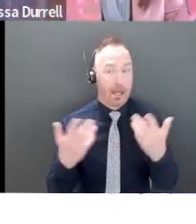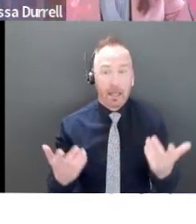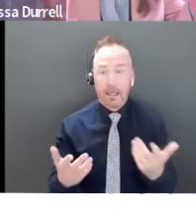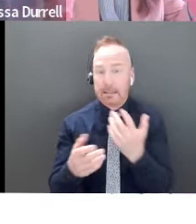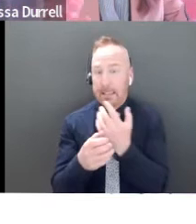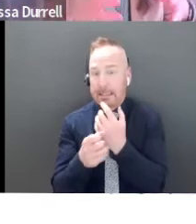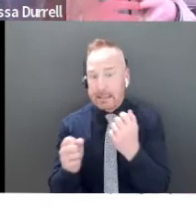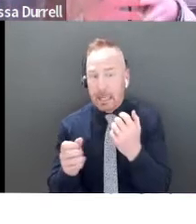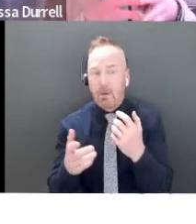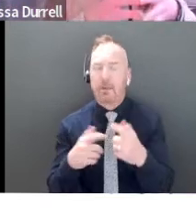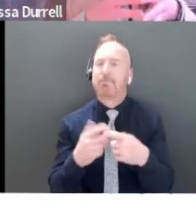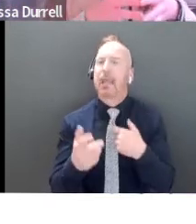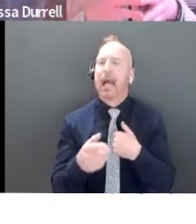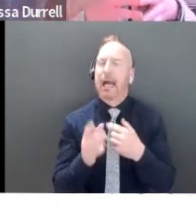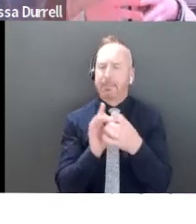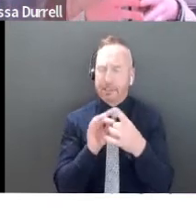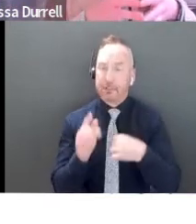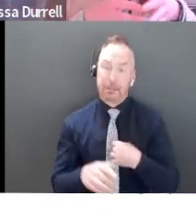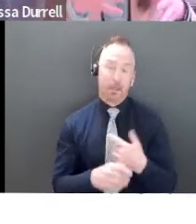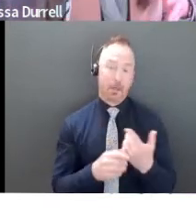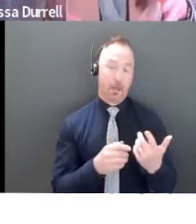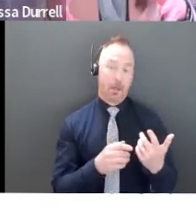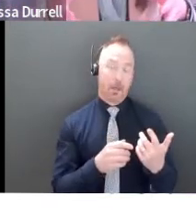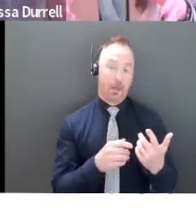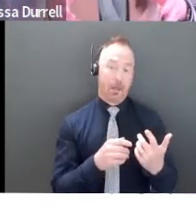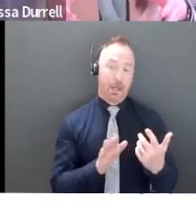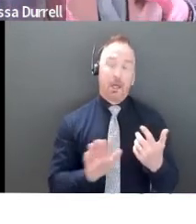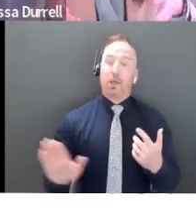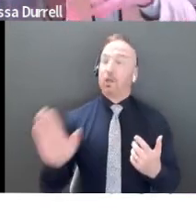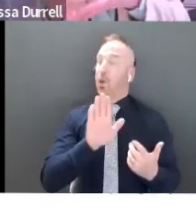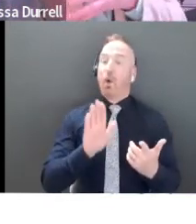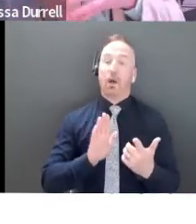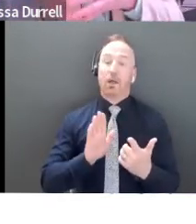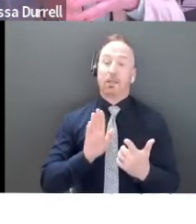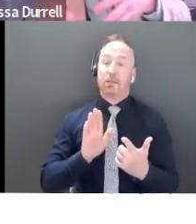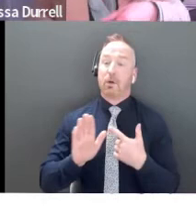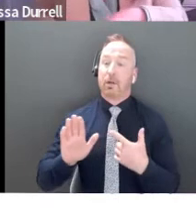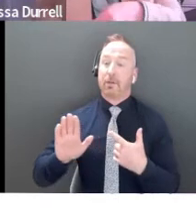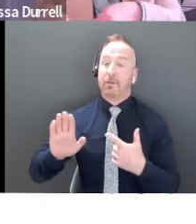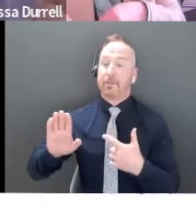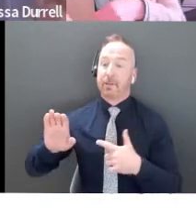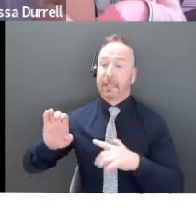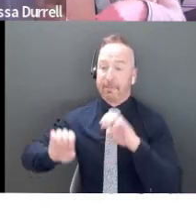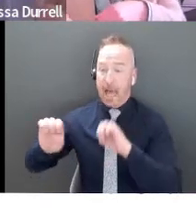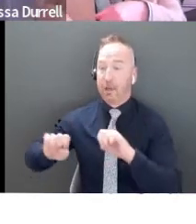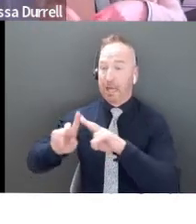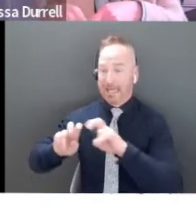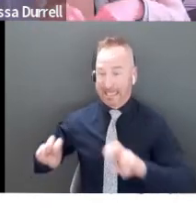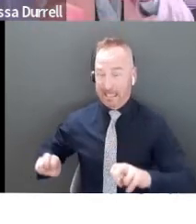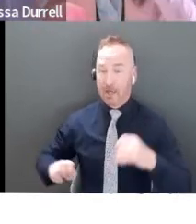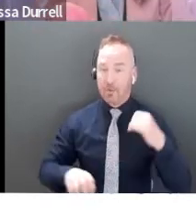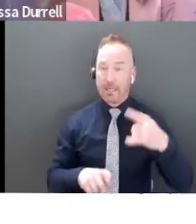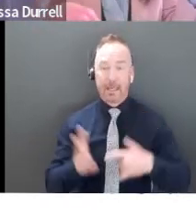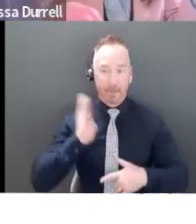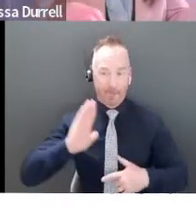I say this, because, you know, technically, your valuation, you know, with back of the napkin math,